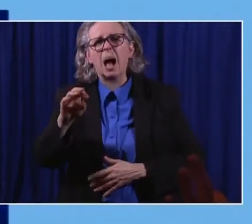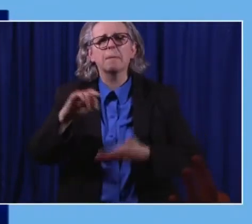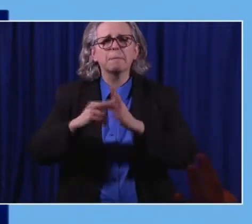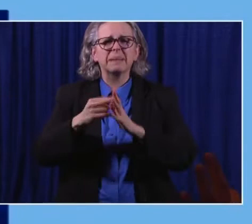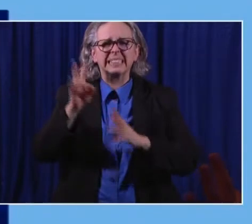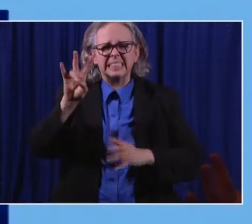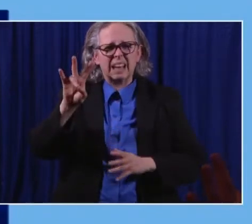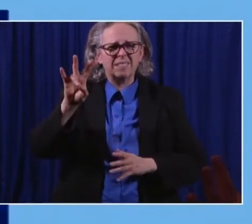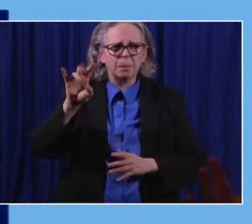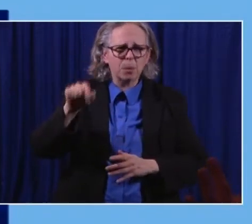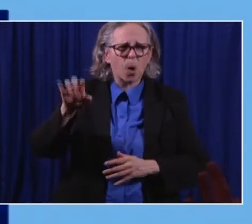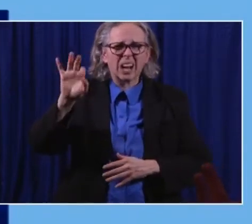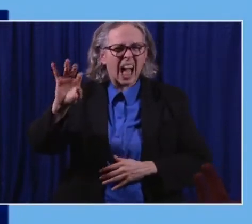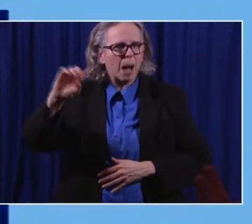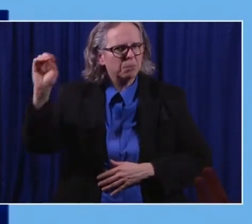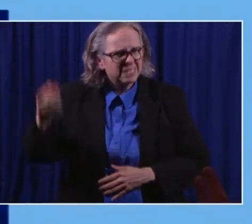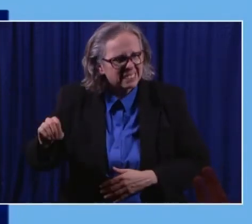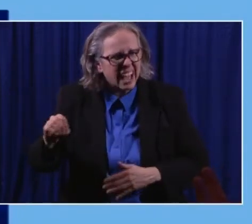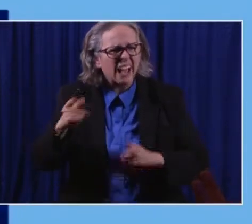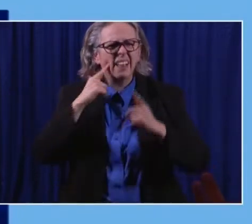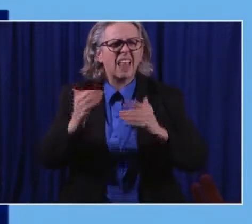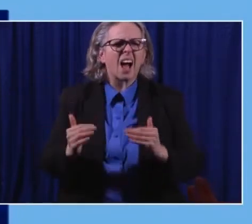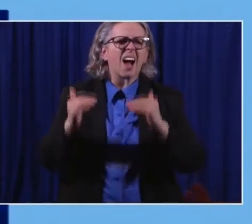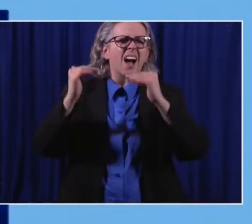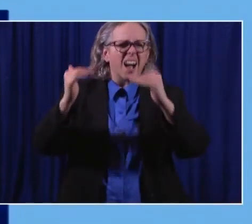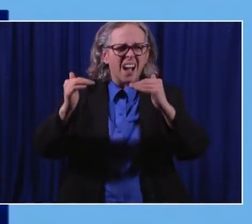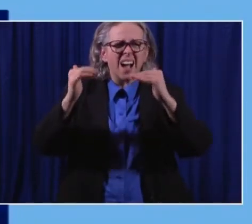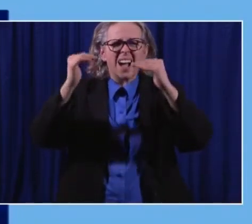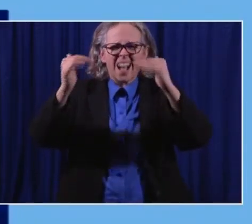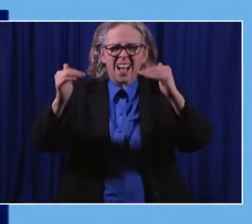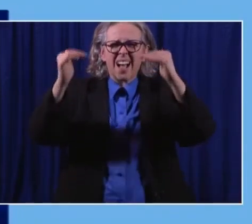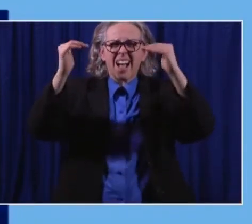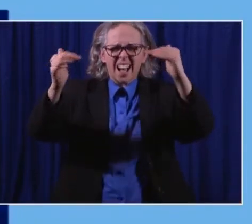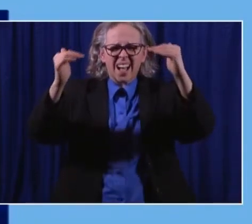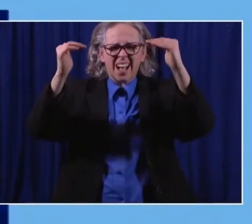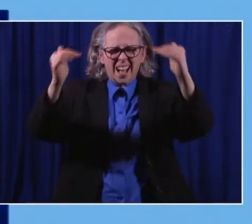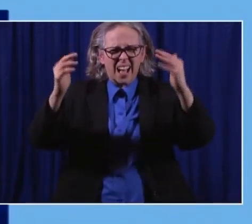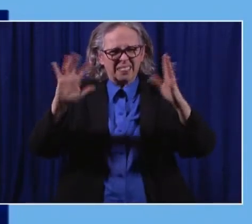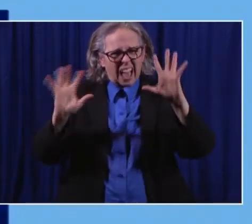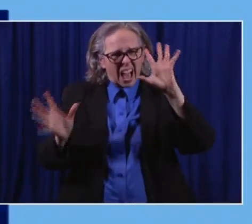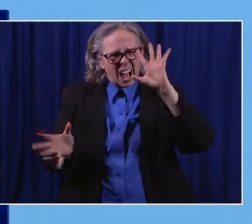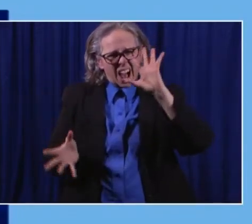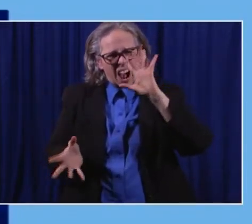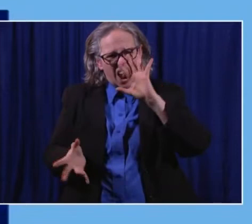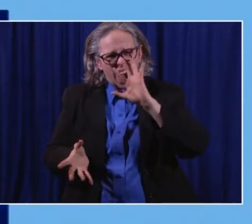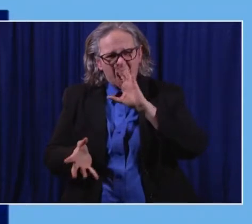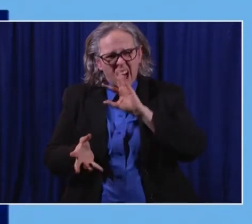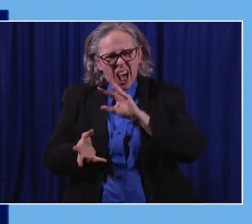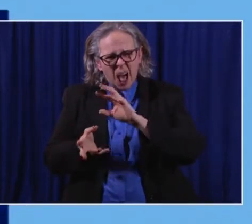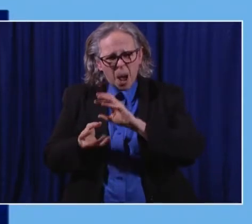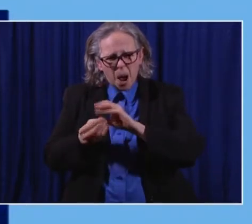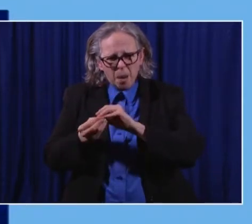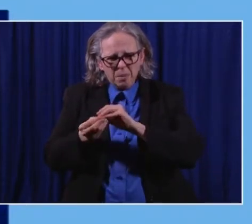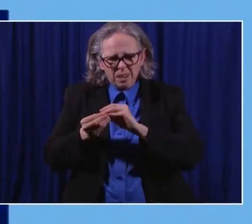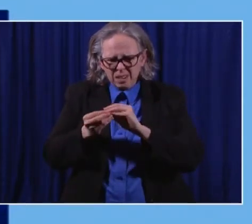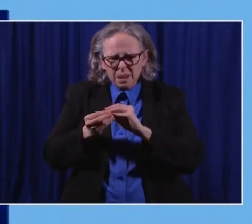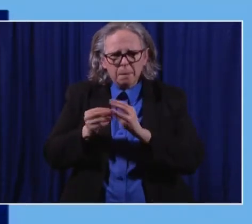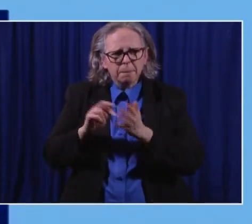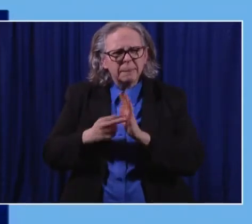.9%. Uh, that totals up to 86.8%